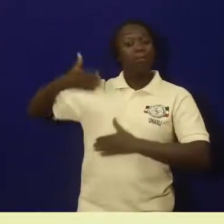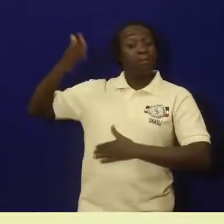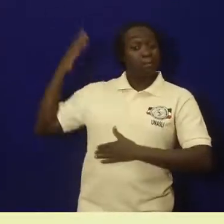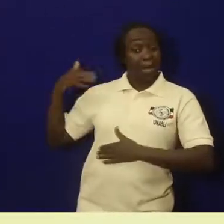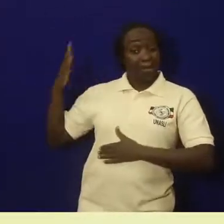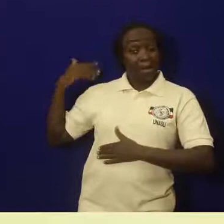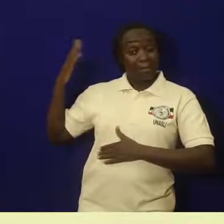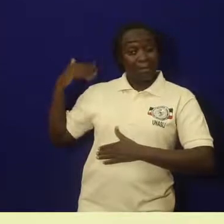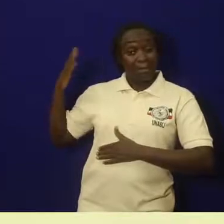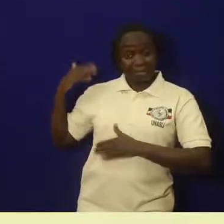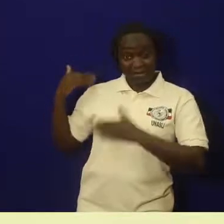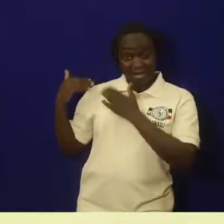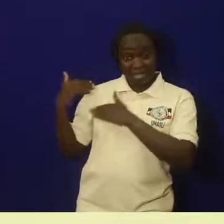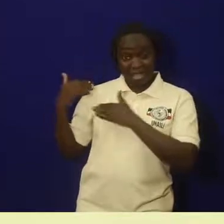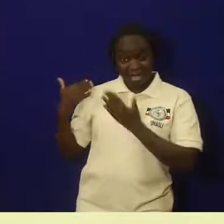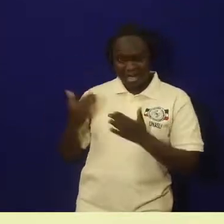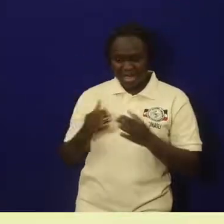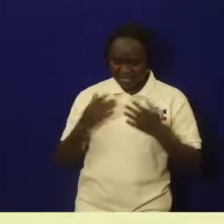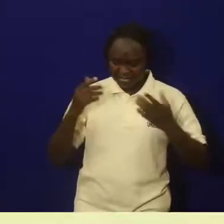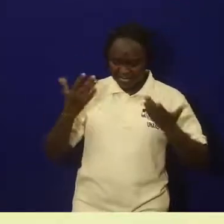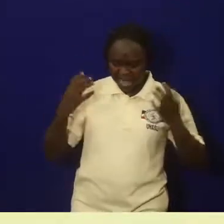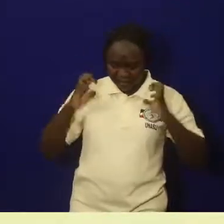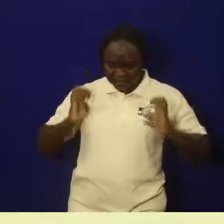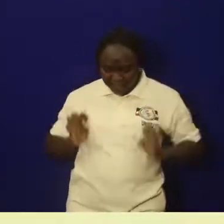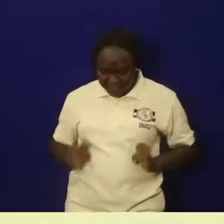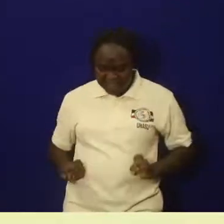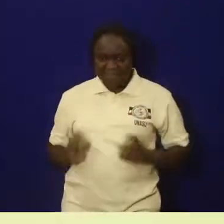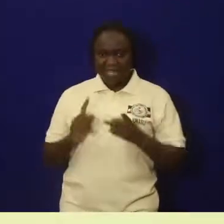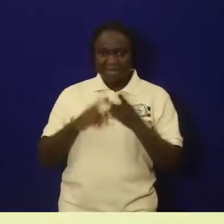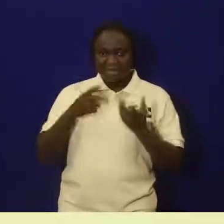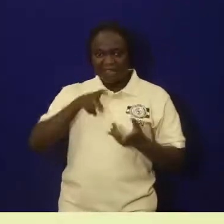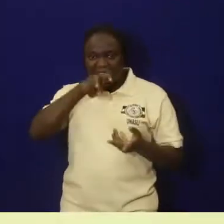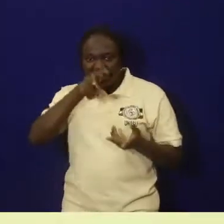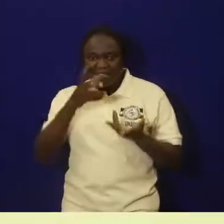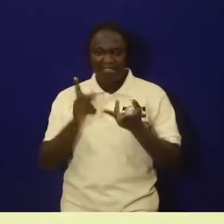of long ago.